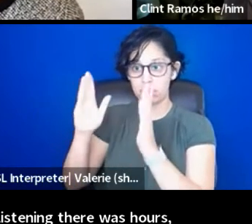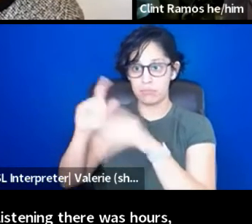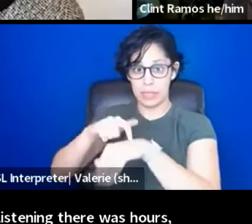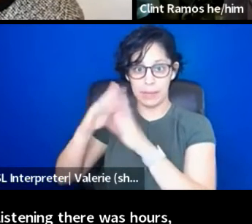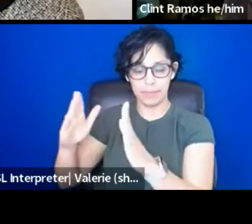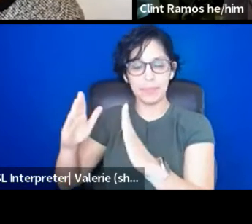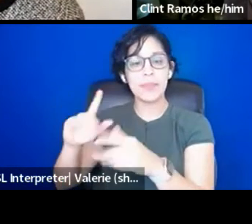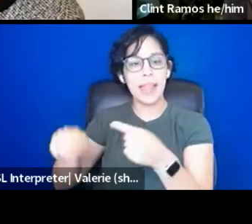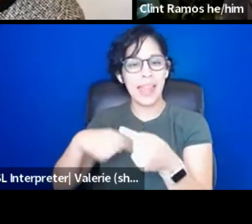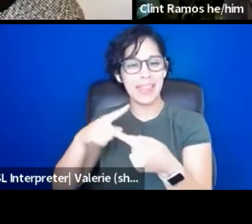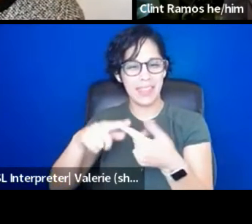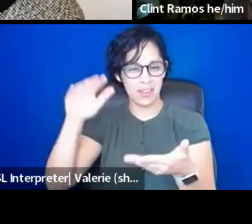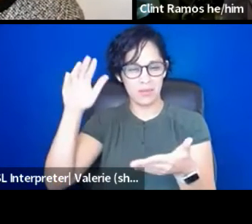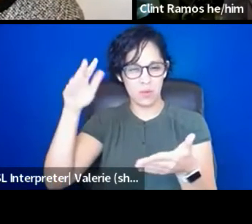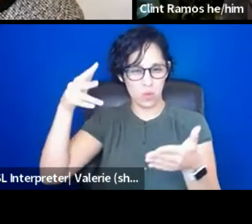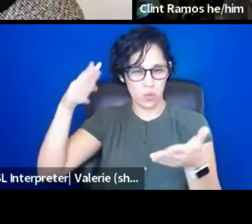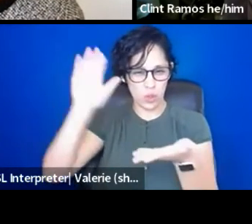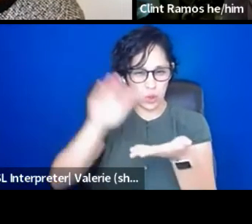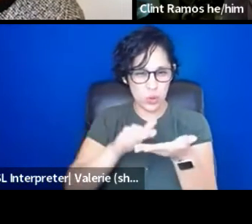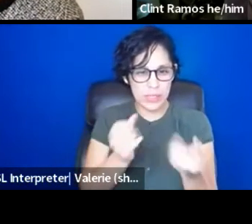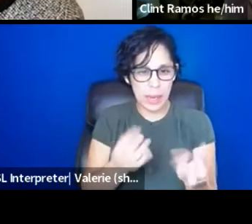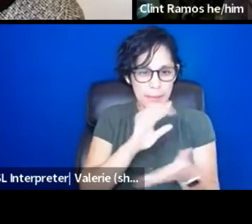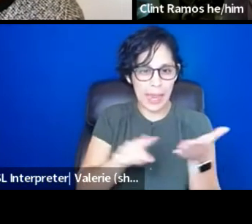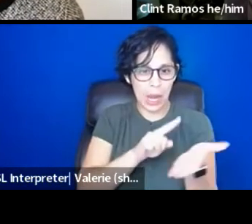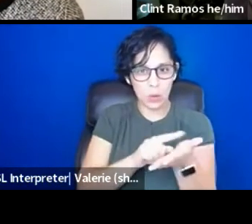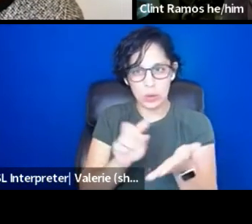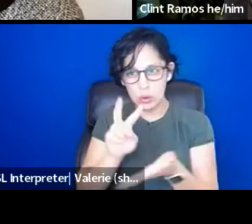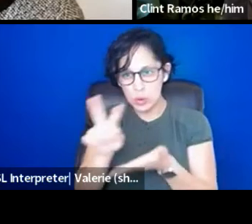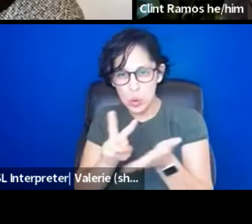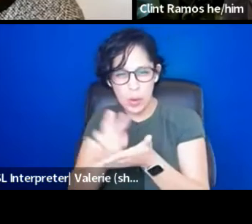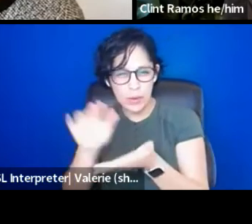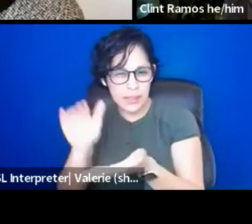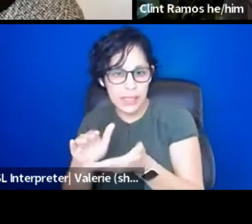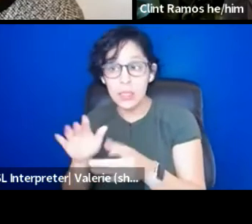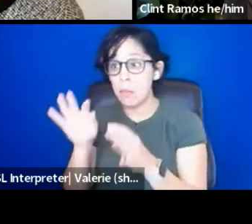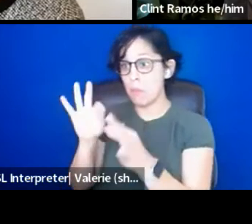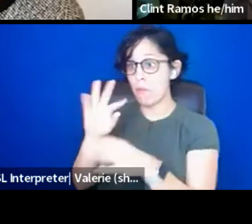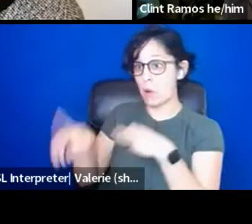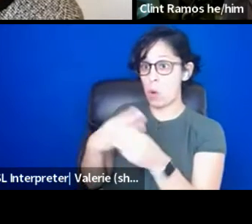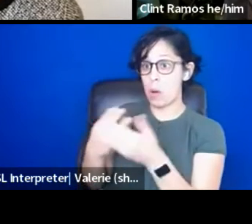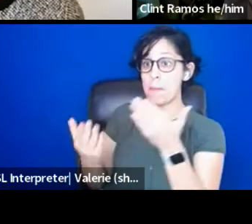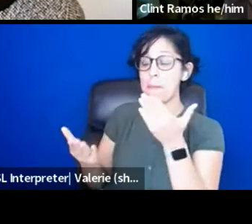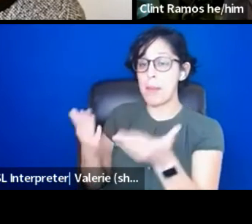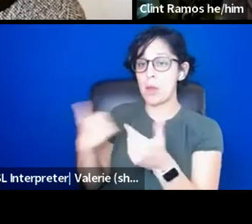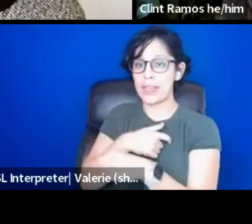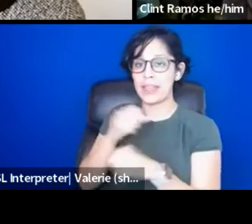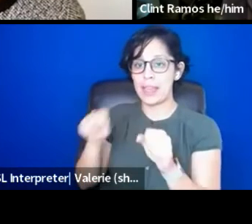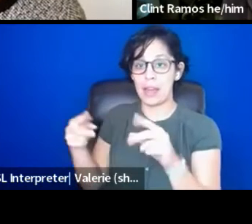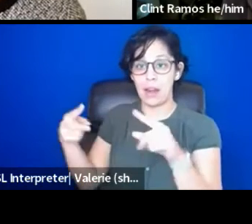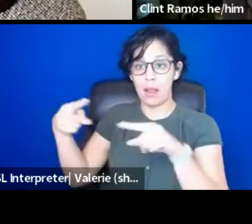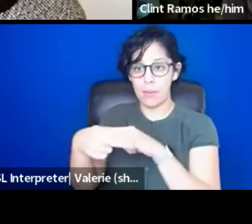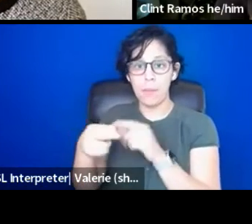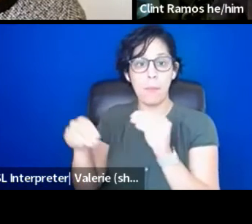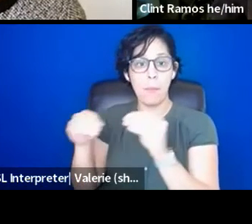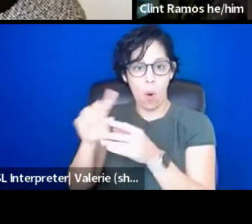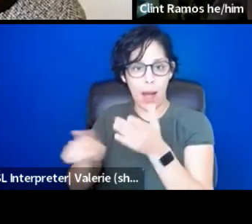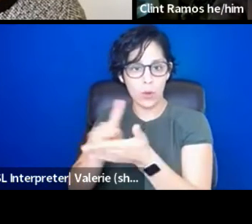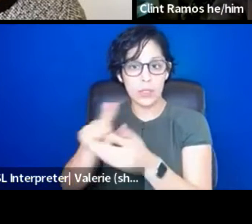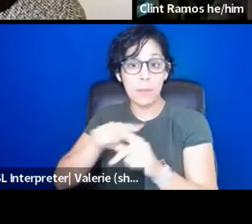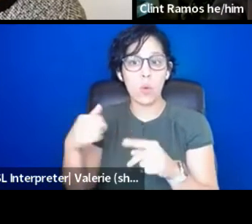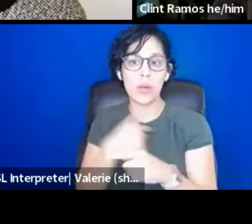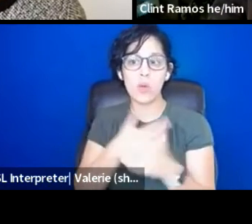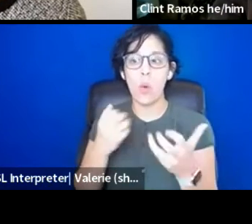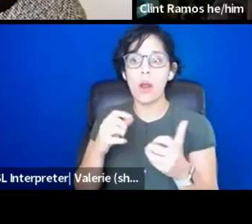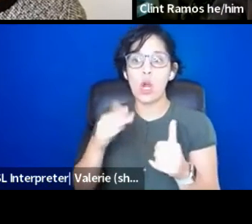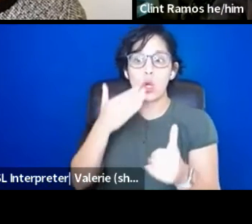a perfect world, it could be less, and there may be more ways to accept that, but we want to at least make a good faith first step